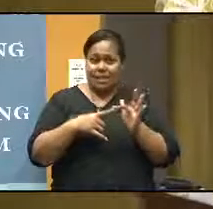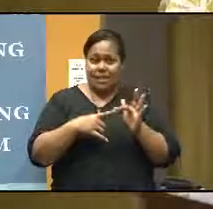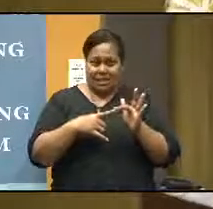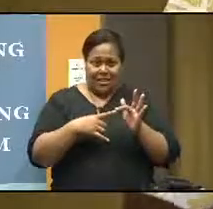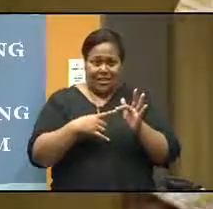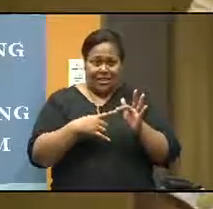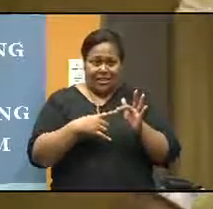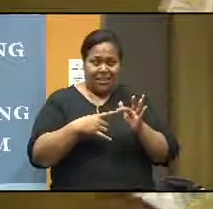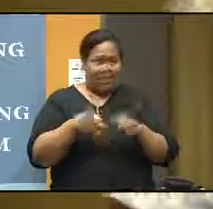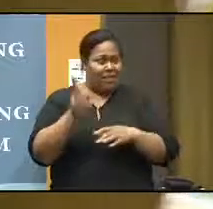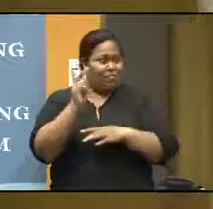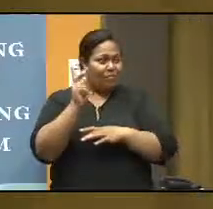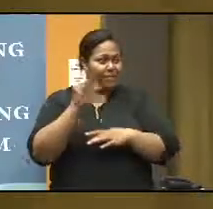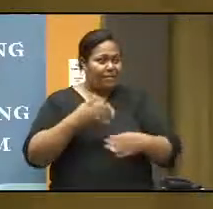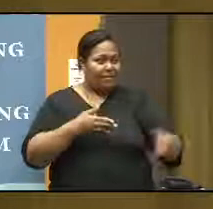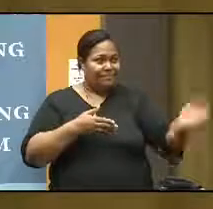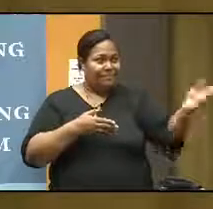winner, Professor Sushil Kumar.